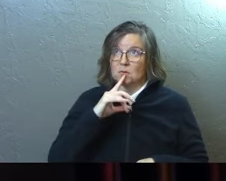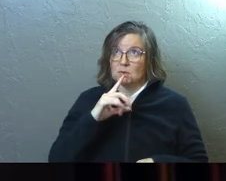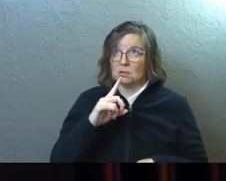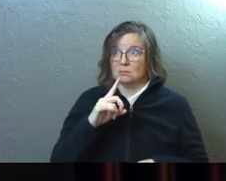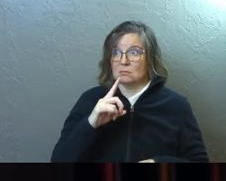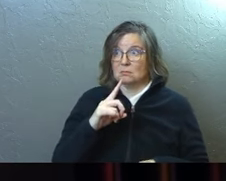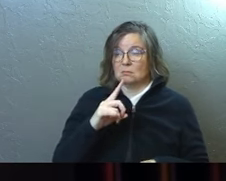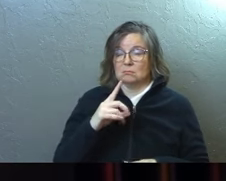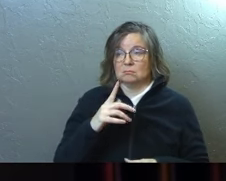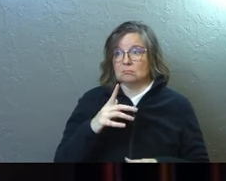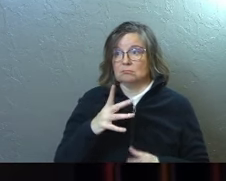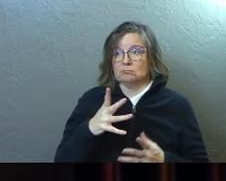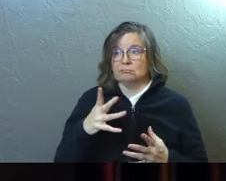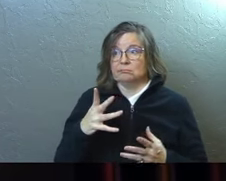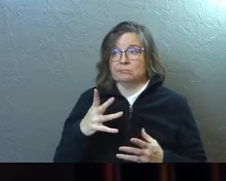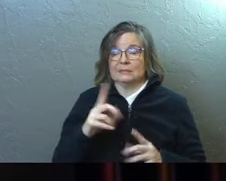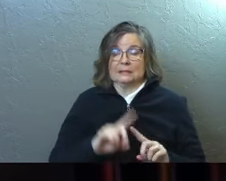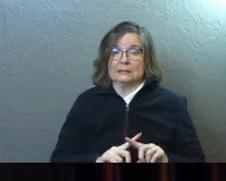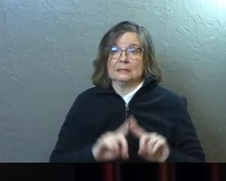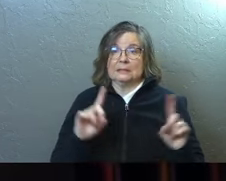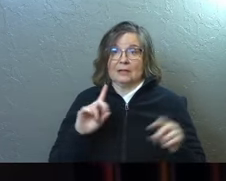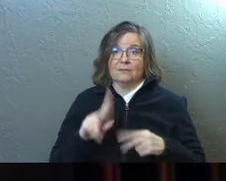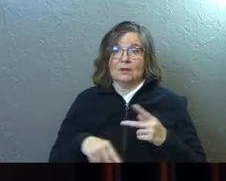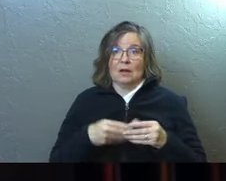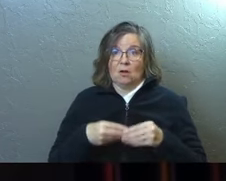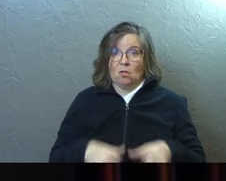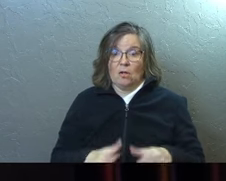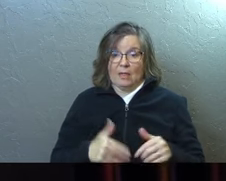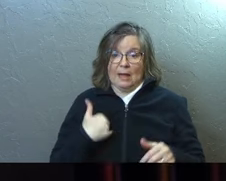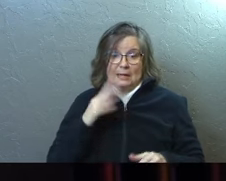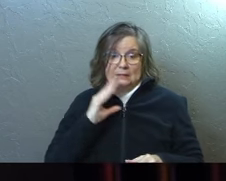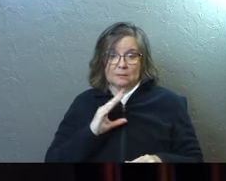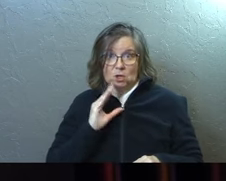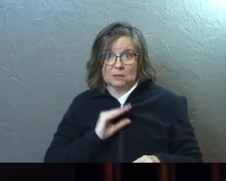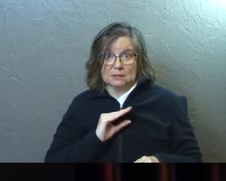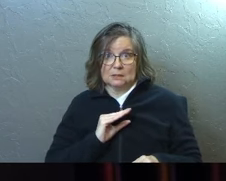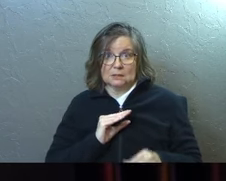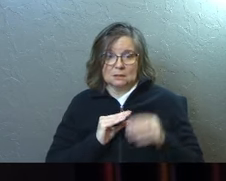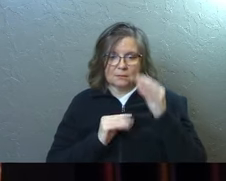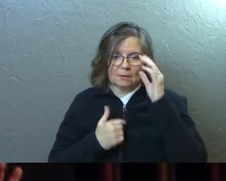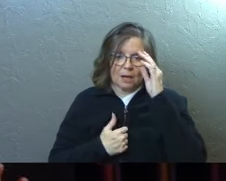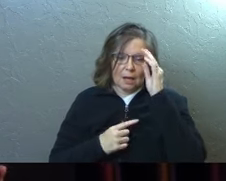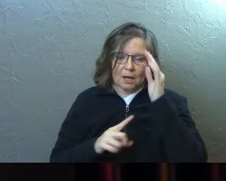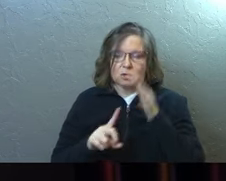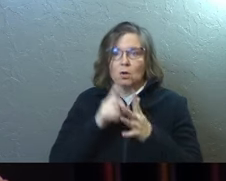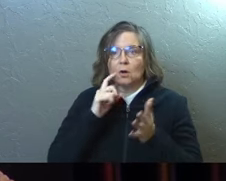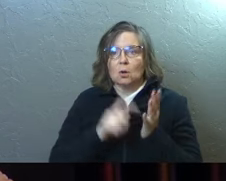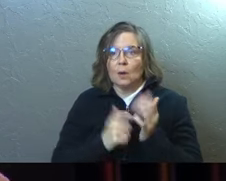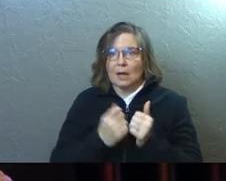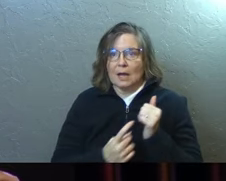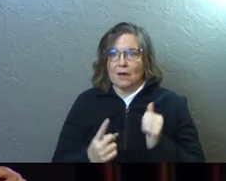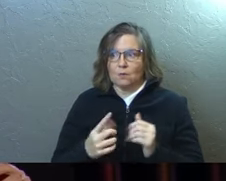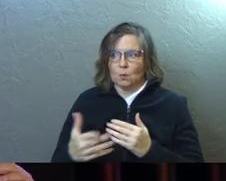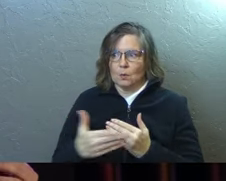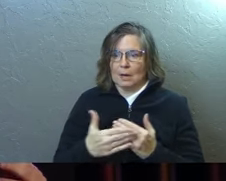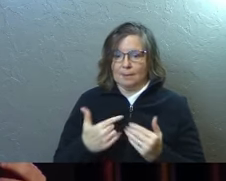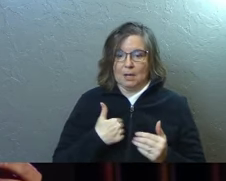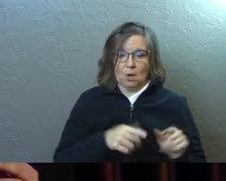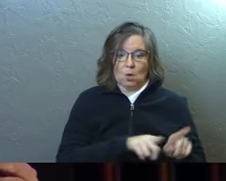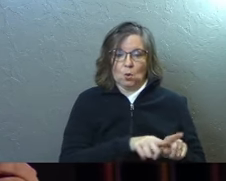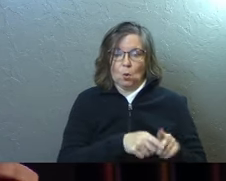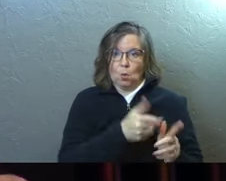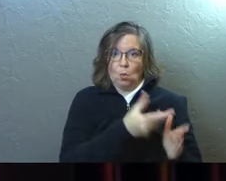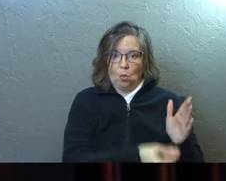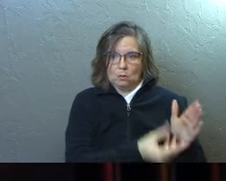just a wholesale different kind of loss than I had experienced up to that point, I started noticing everybody around me who had